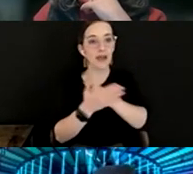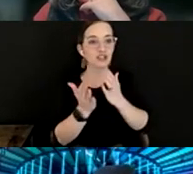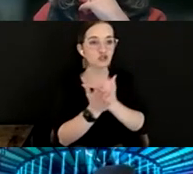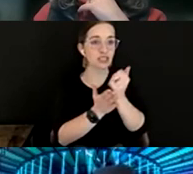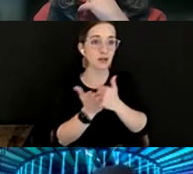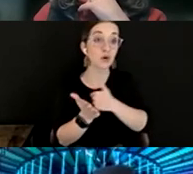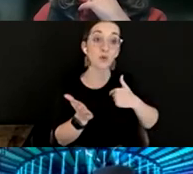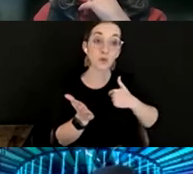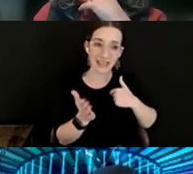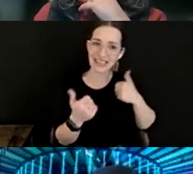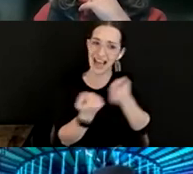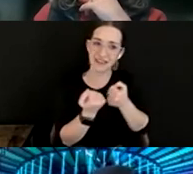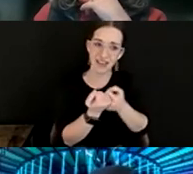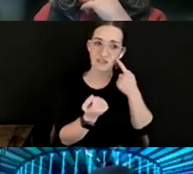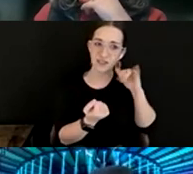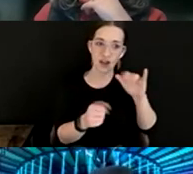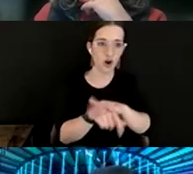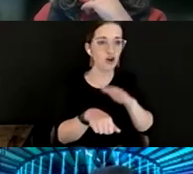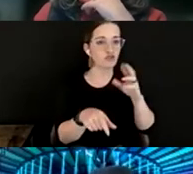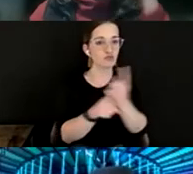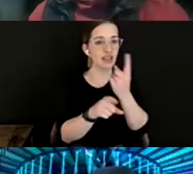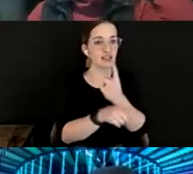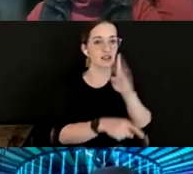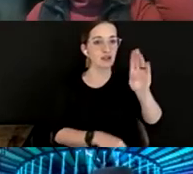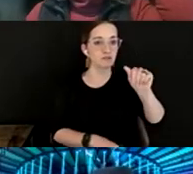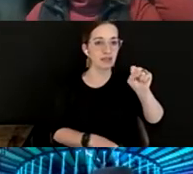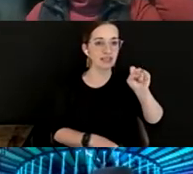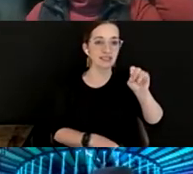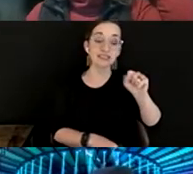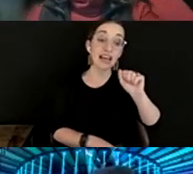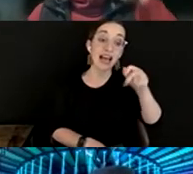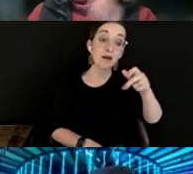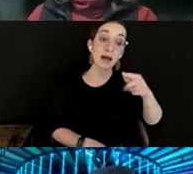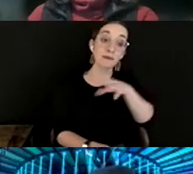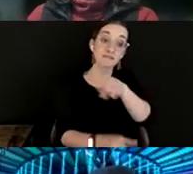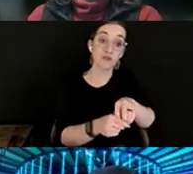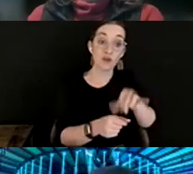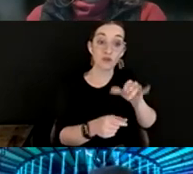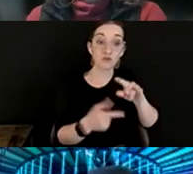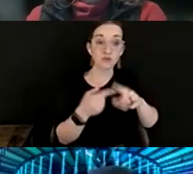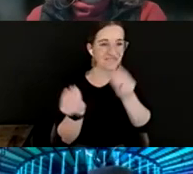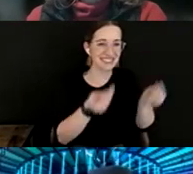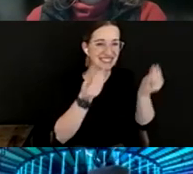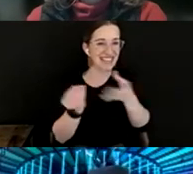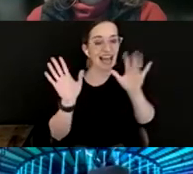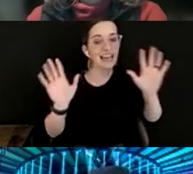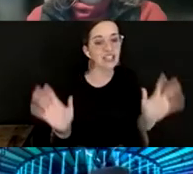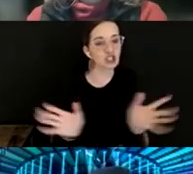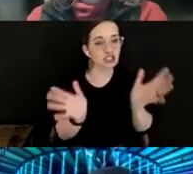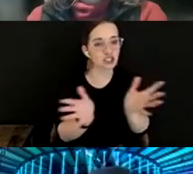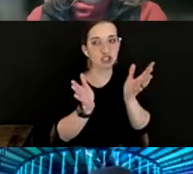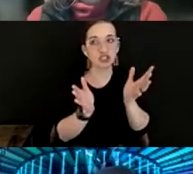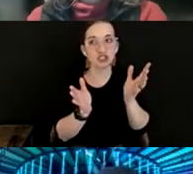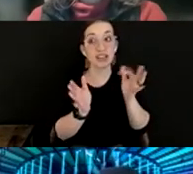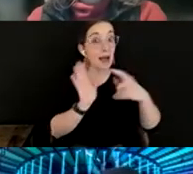regular basis, and certainly APAP has a role in helping to facilitate and encourage and